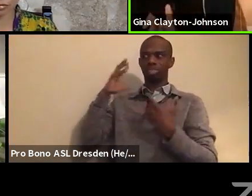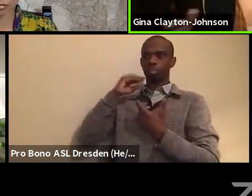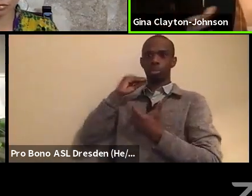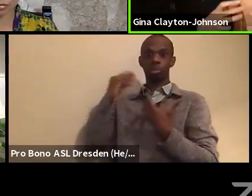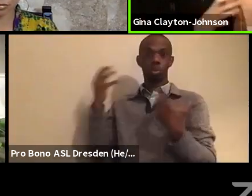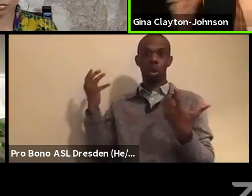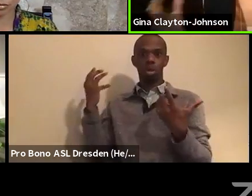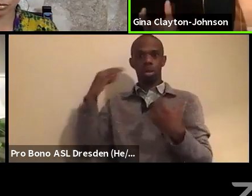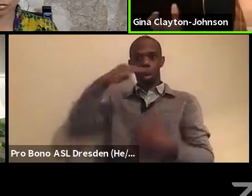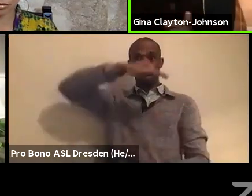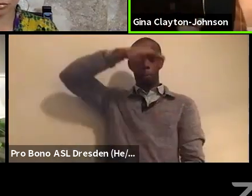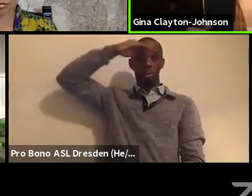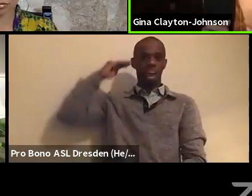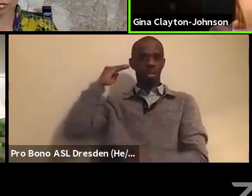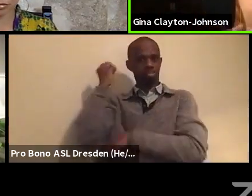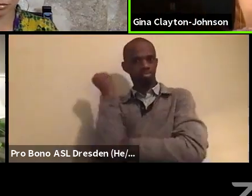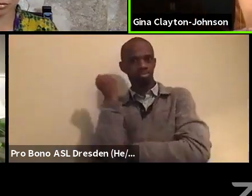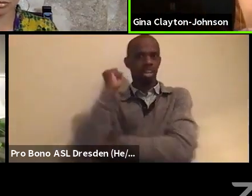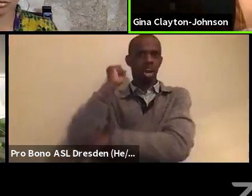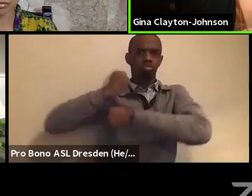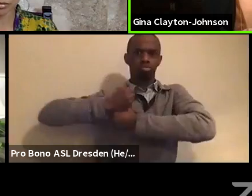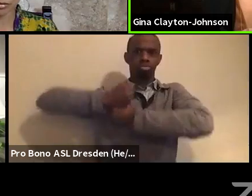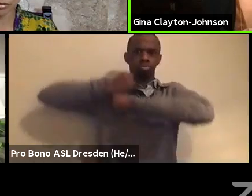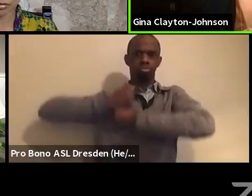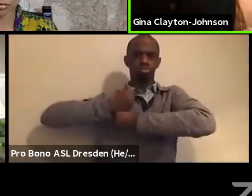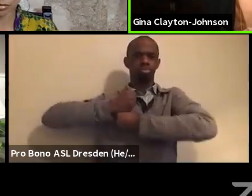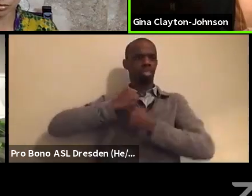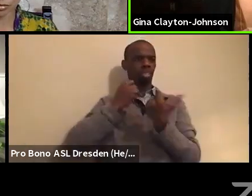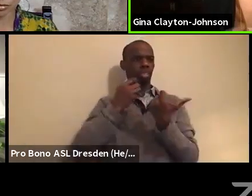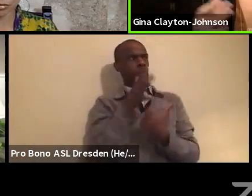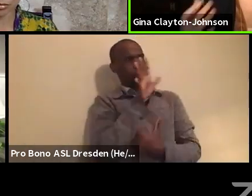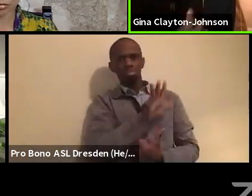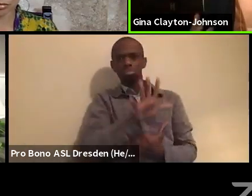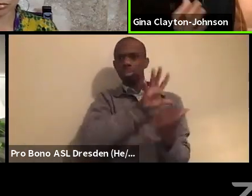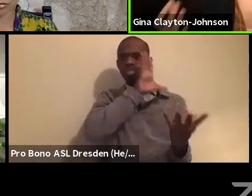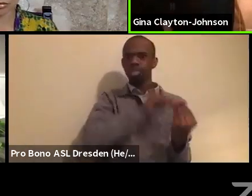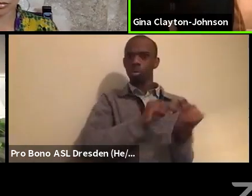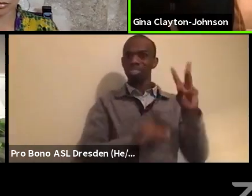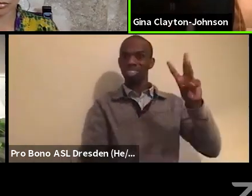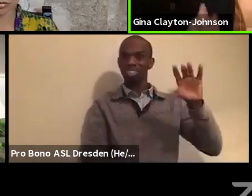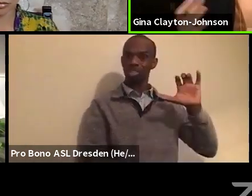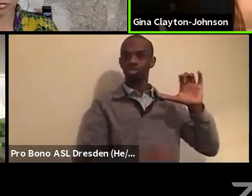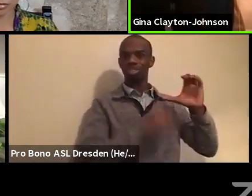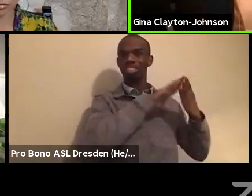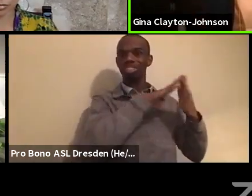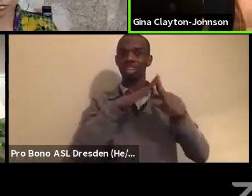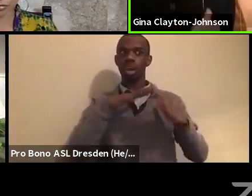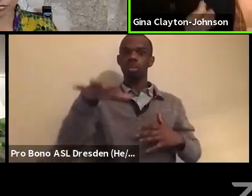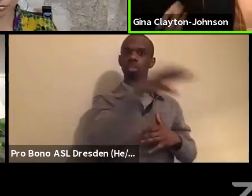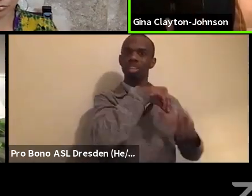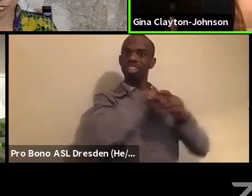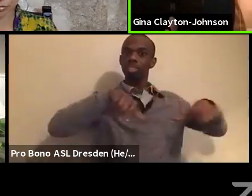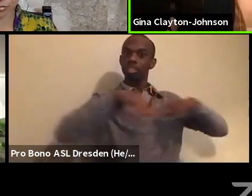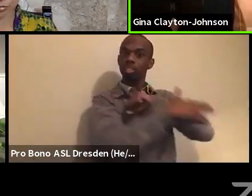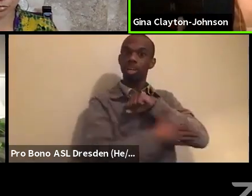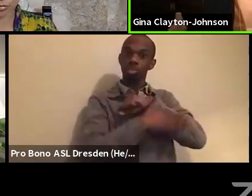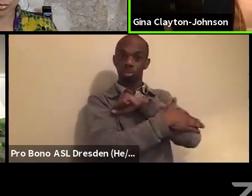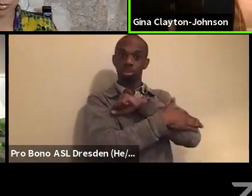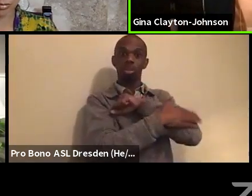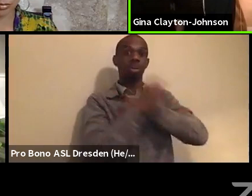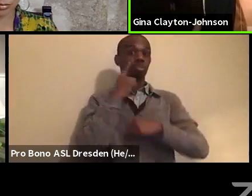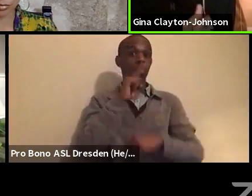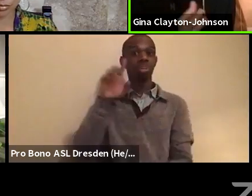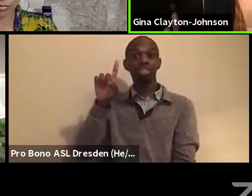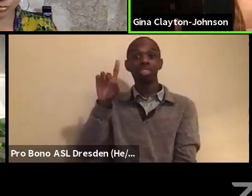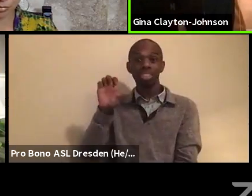black uprising over 600 cities across the country stood up and demanded defund the police, demanded that